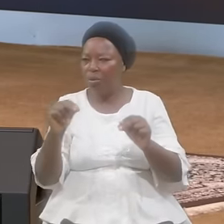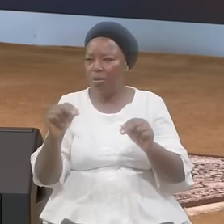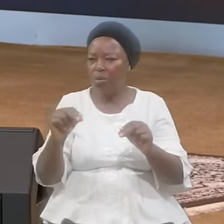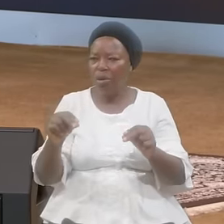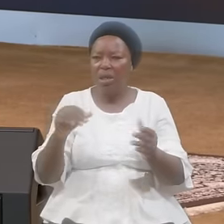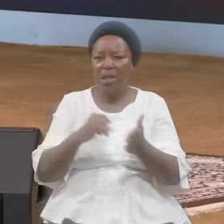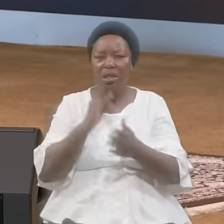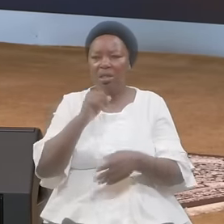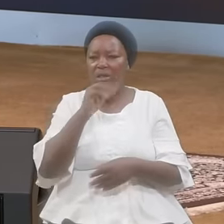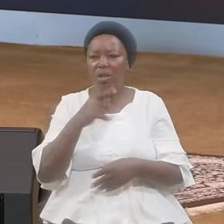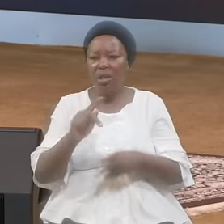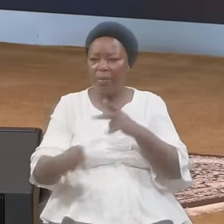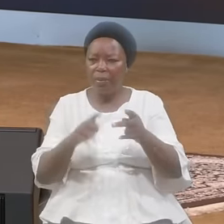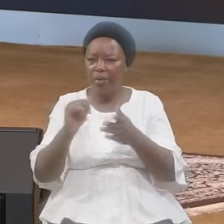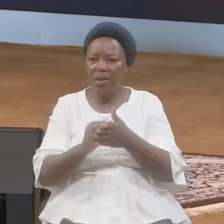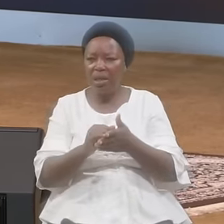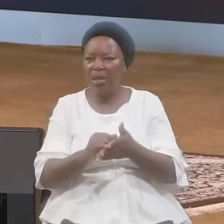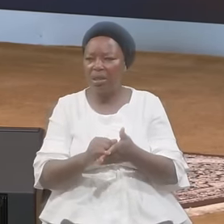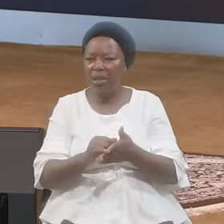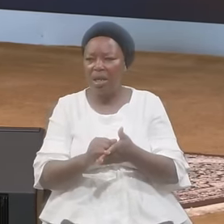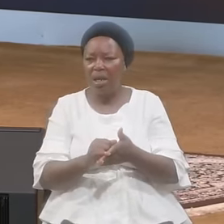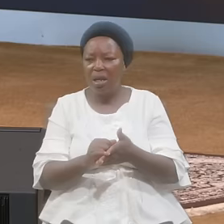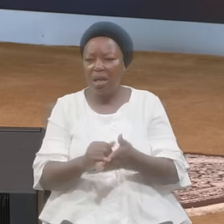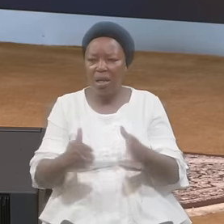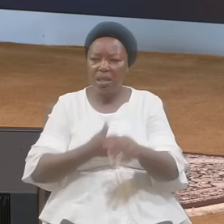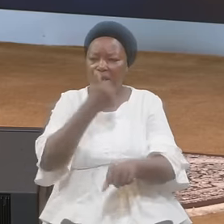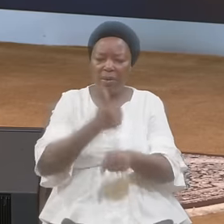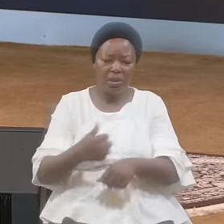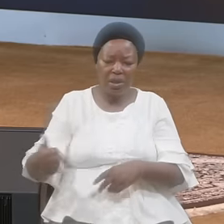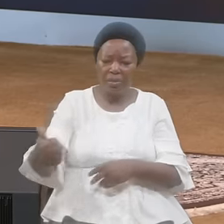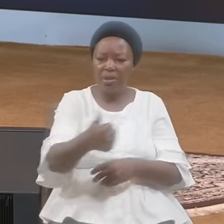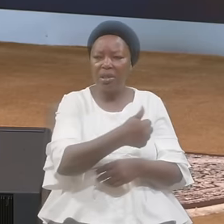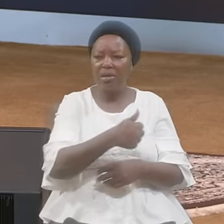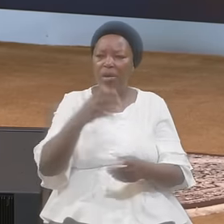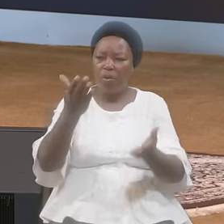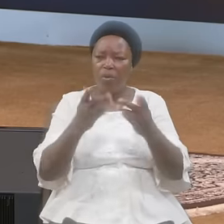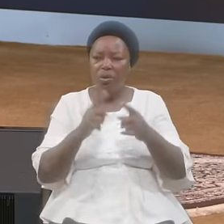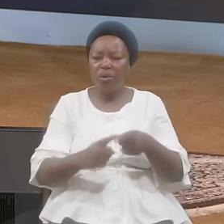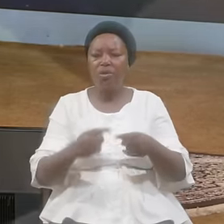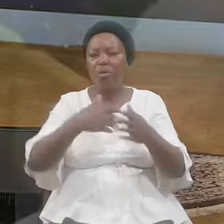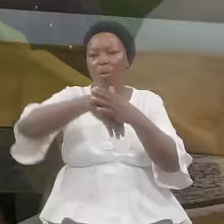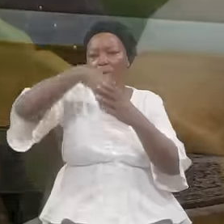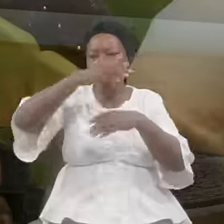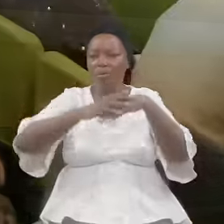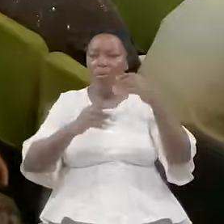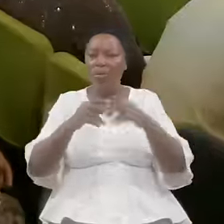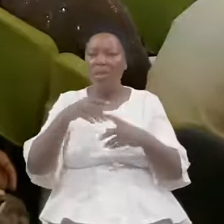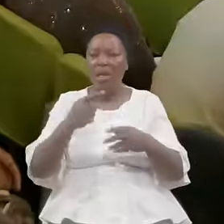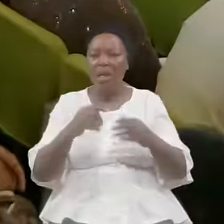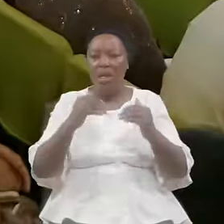people That raise up themselves Wanting to erect Standards